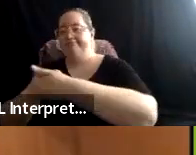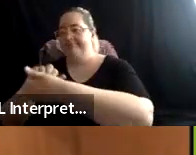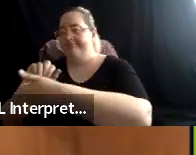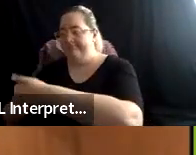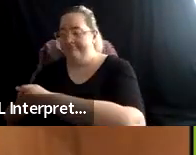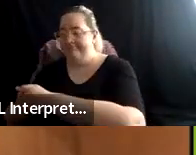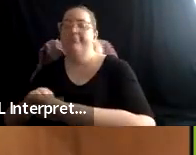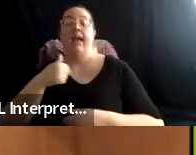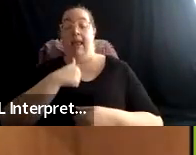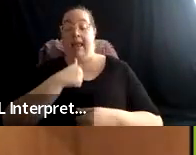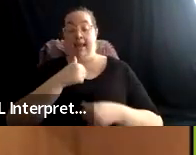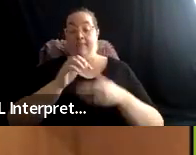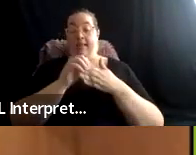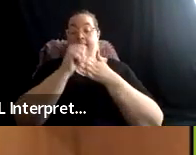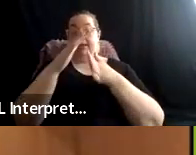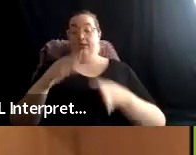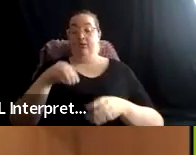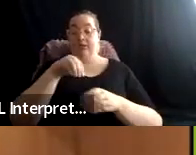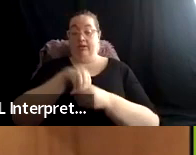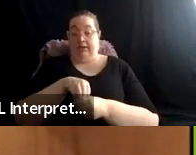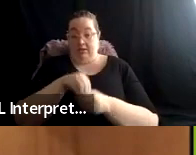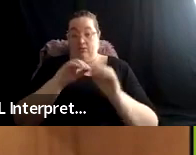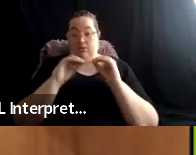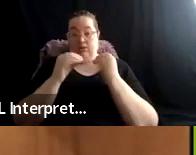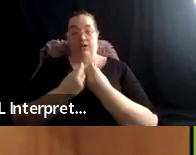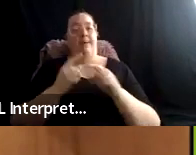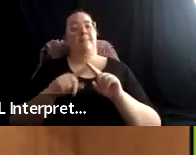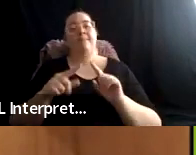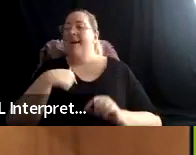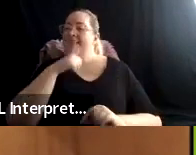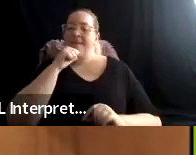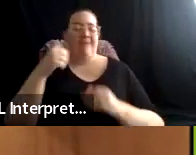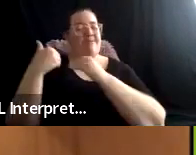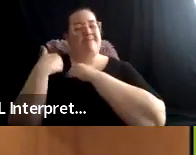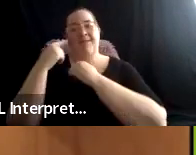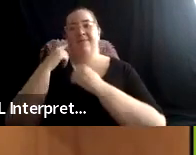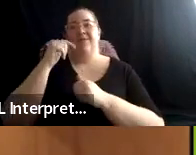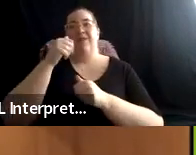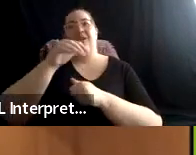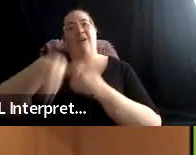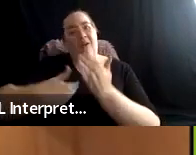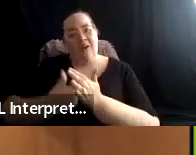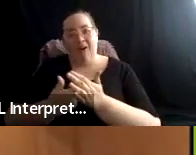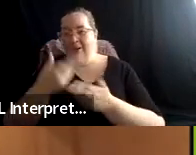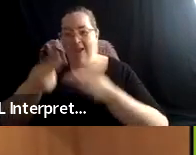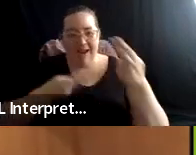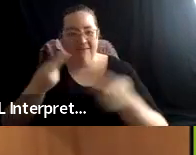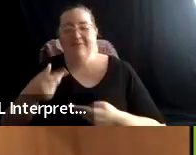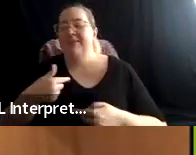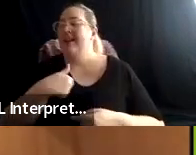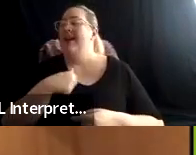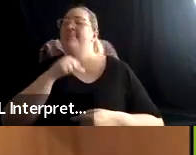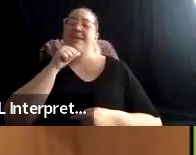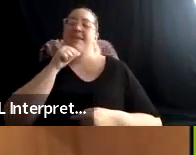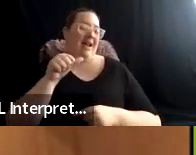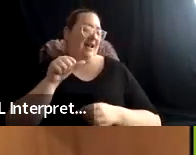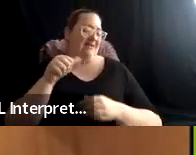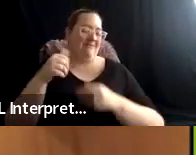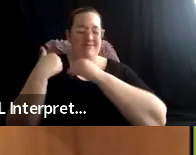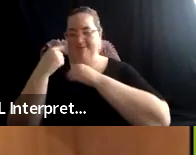but I'm not responsible for every hiring. And I'm certainly not responsible for the board development process.